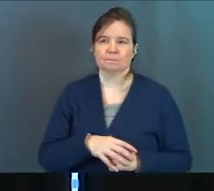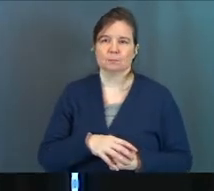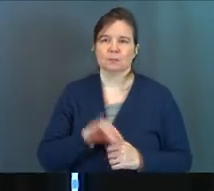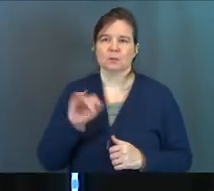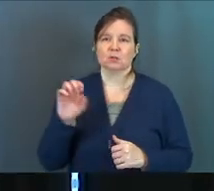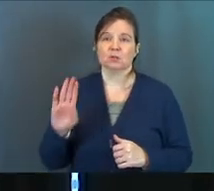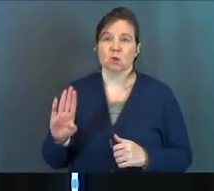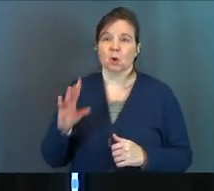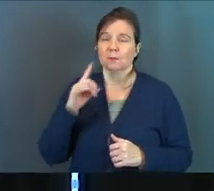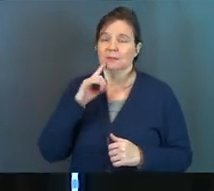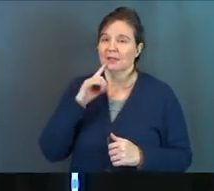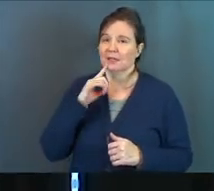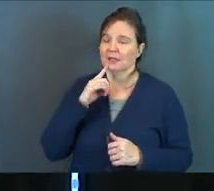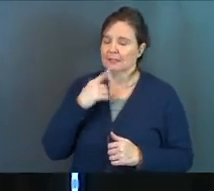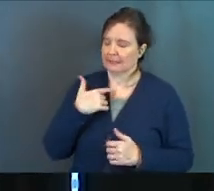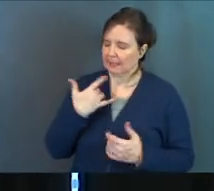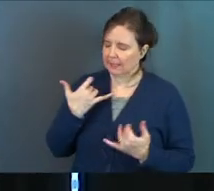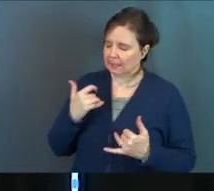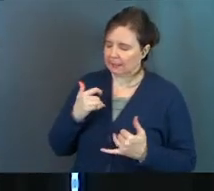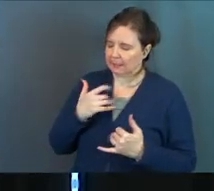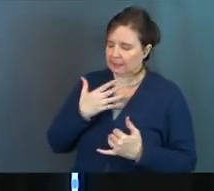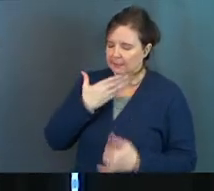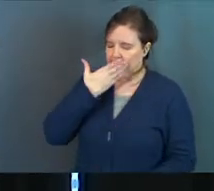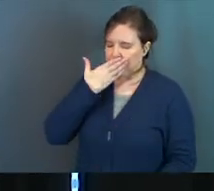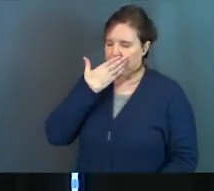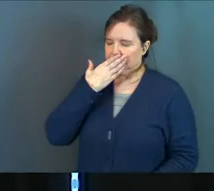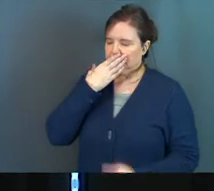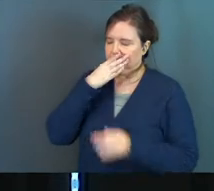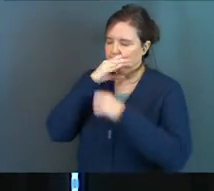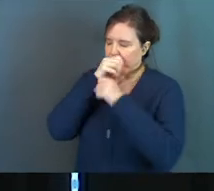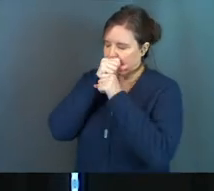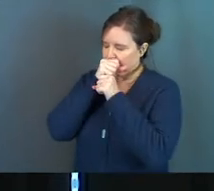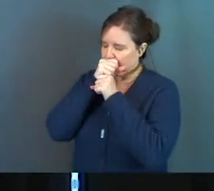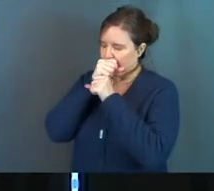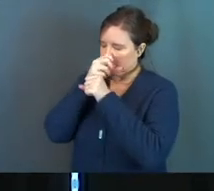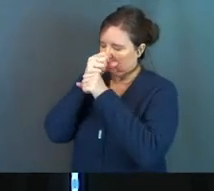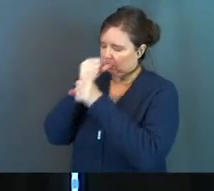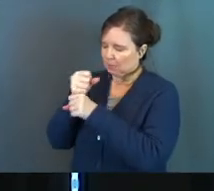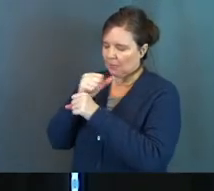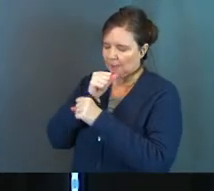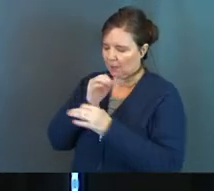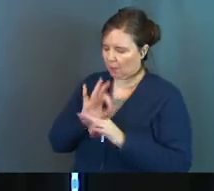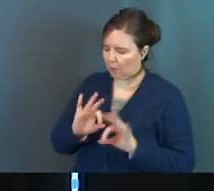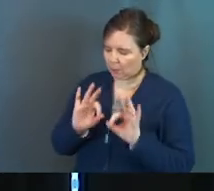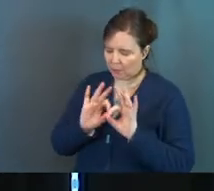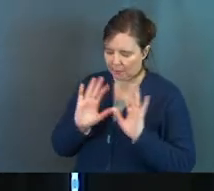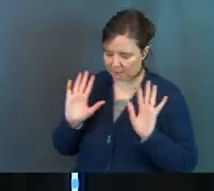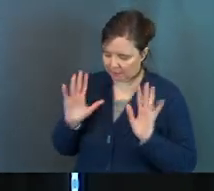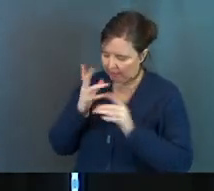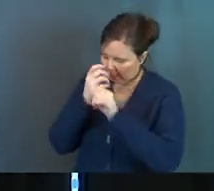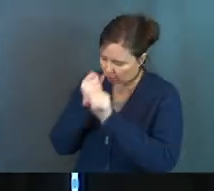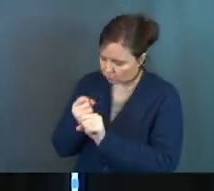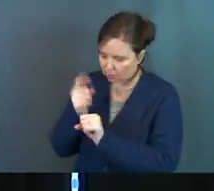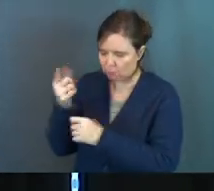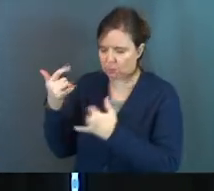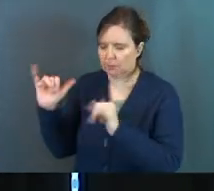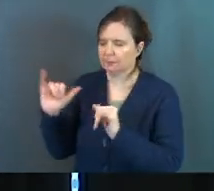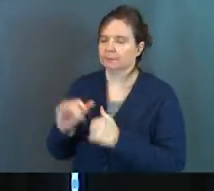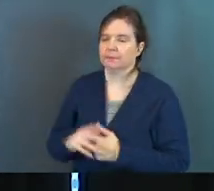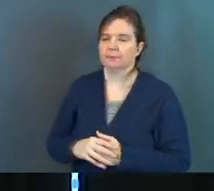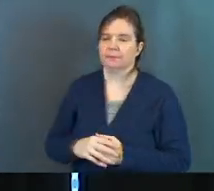And Job says, I've placed my hand over my mouth. I'm unworthy and I trust you.